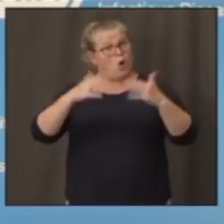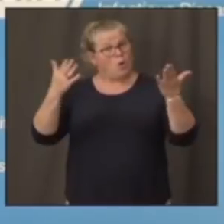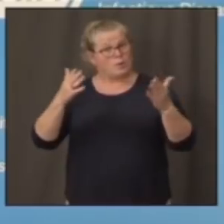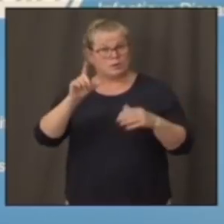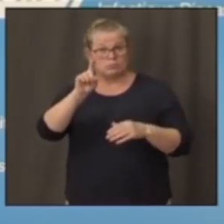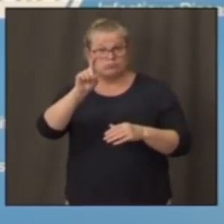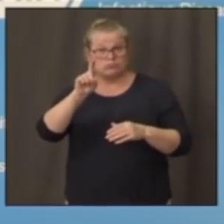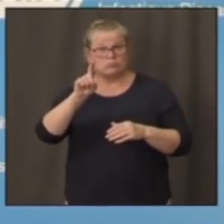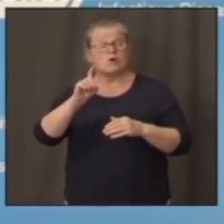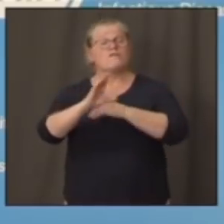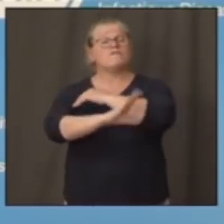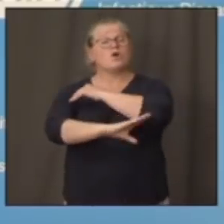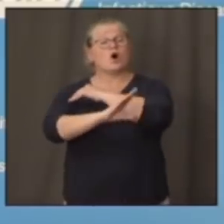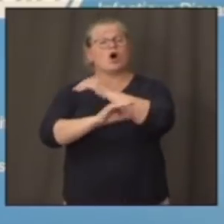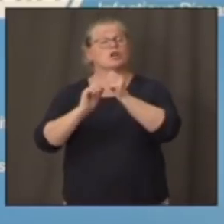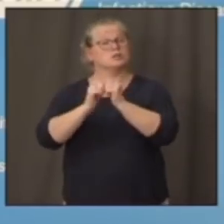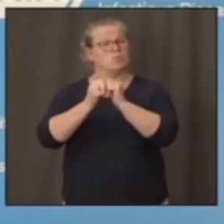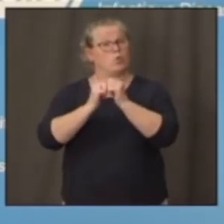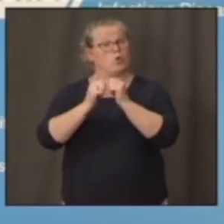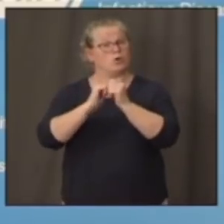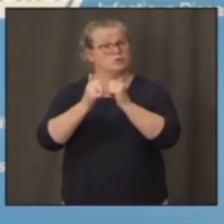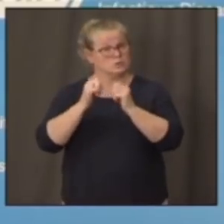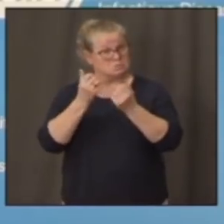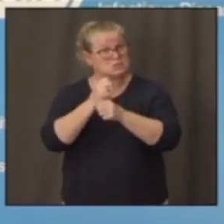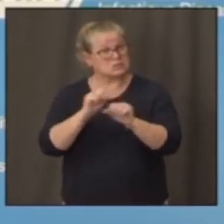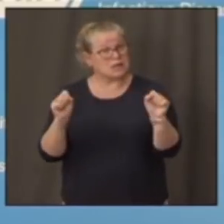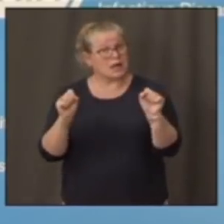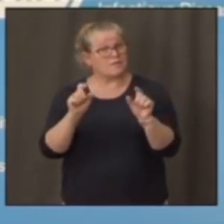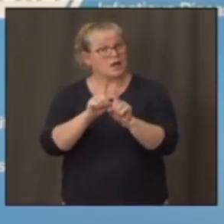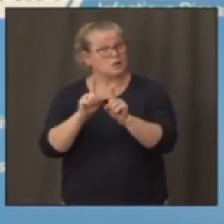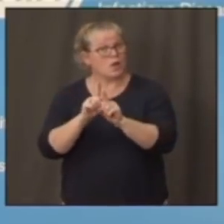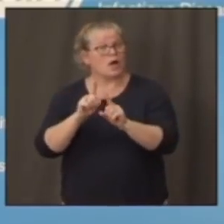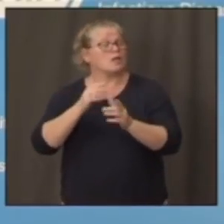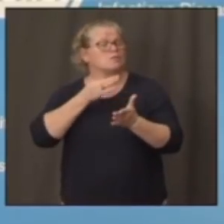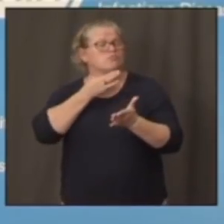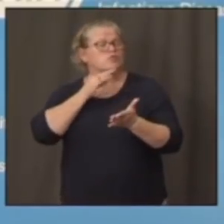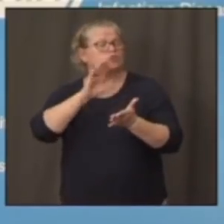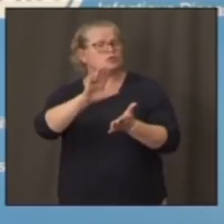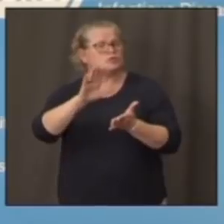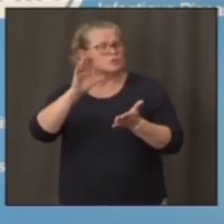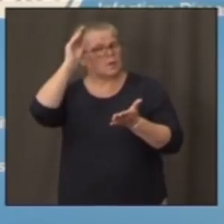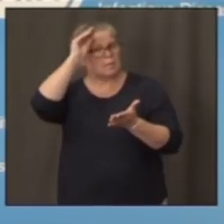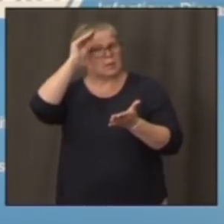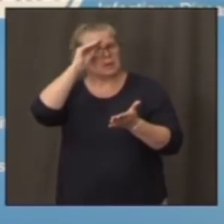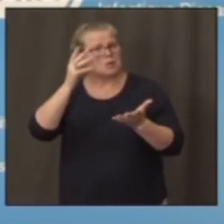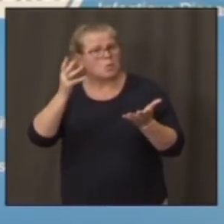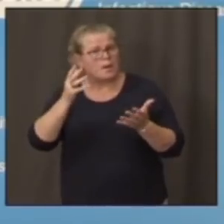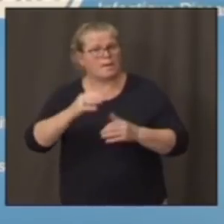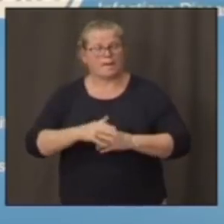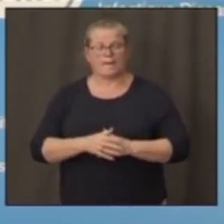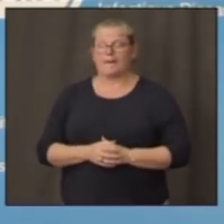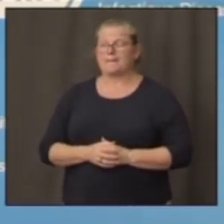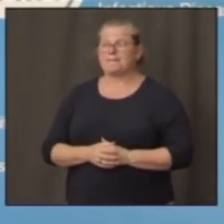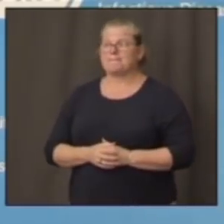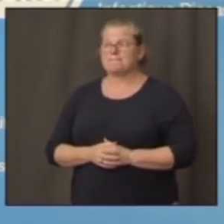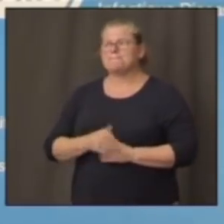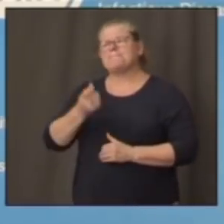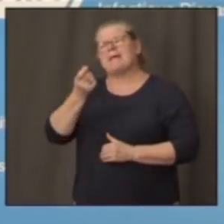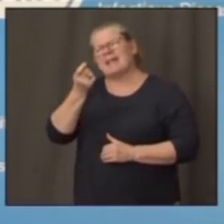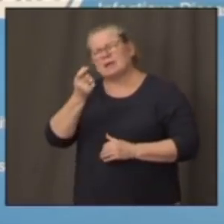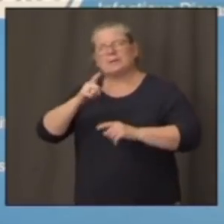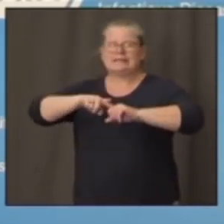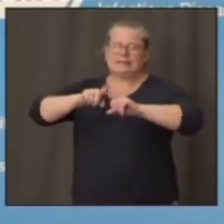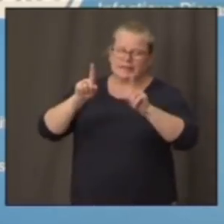well? Your thoughts on that? Again, it's a little bit apples and oranges, but some similarities. It